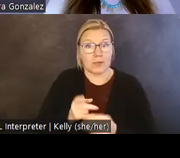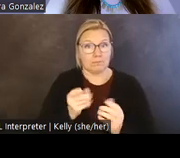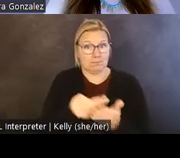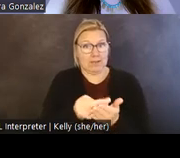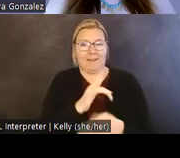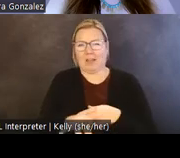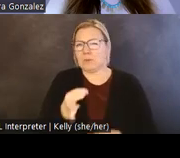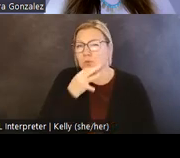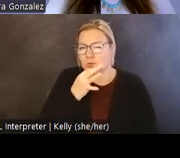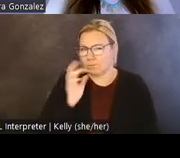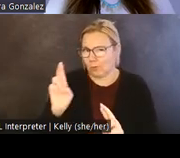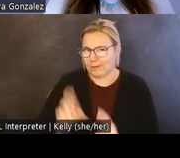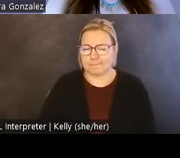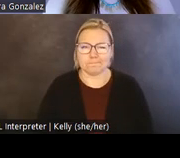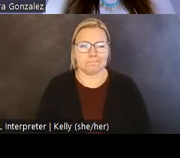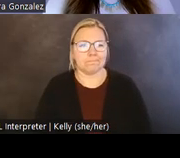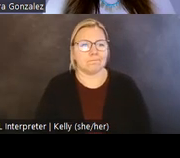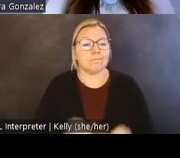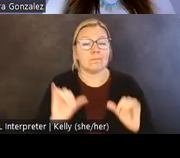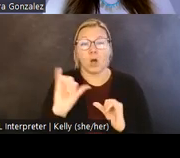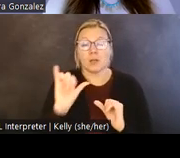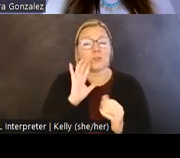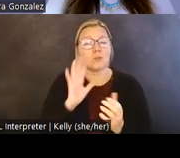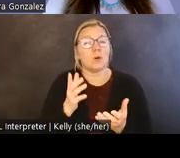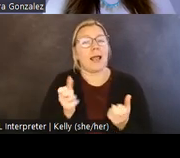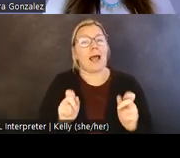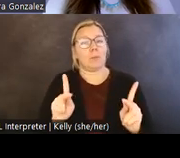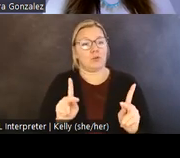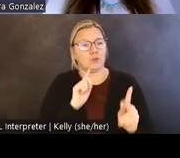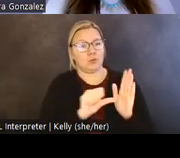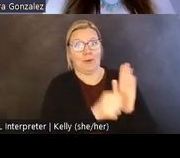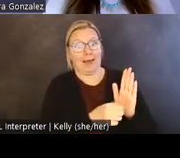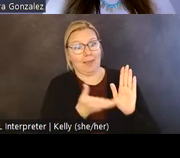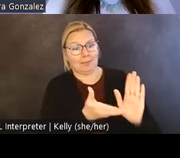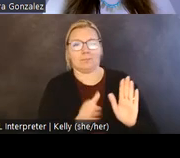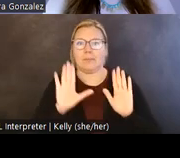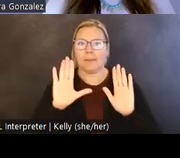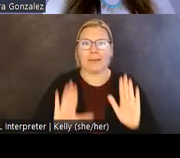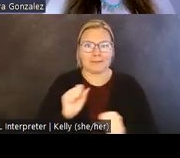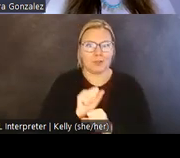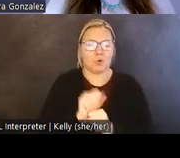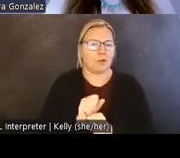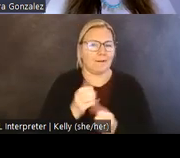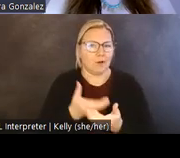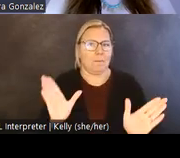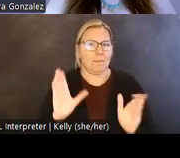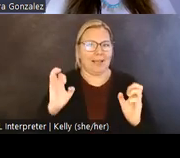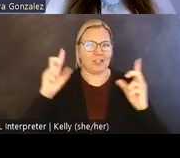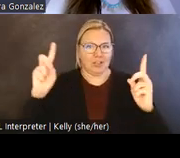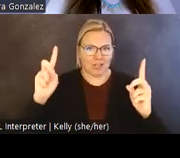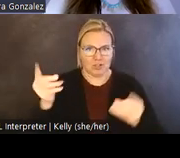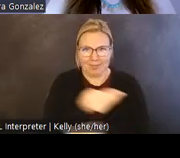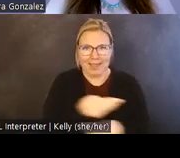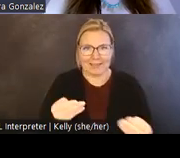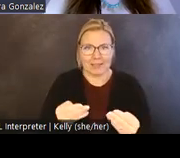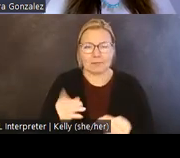as well. I also wanted to take the opportunity to highlight the amazing work of our public education liaison, Dr. Dawn Cox,